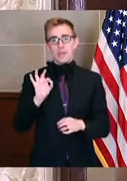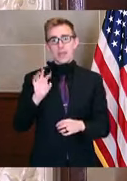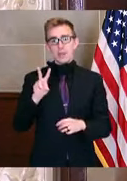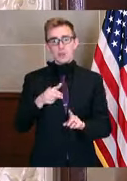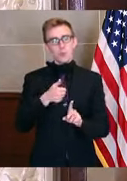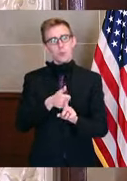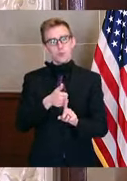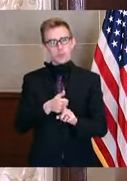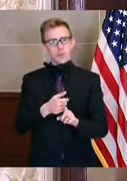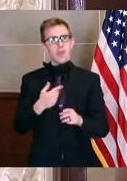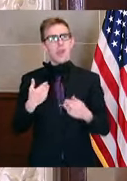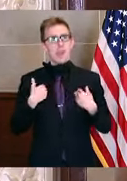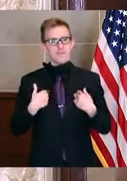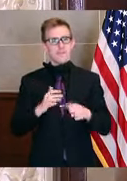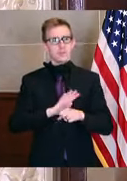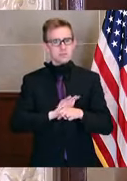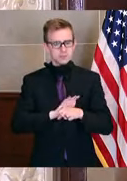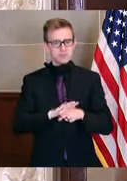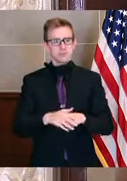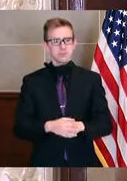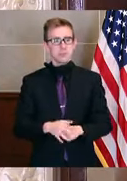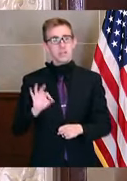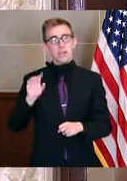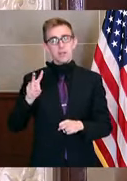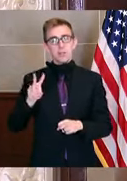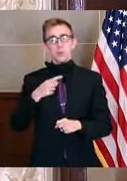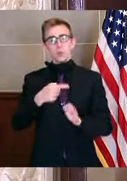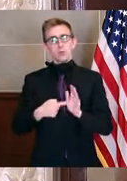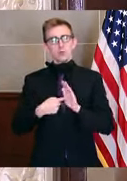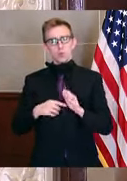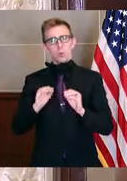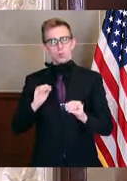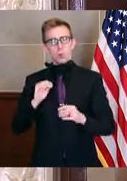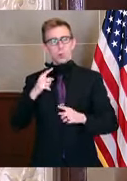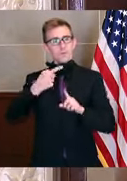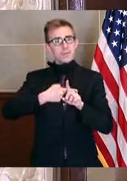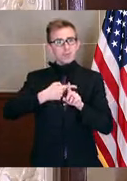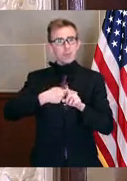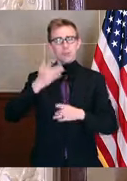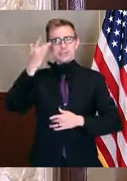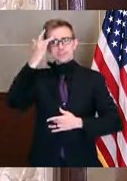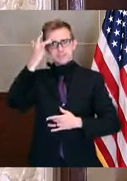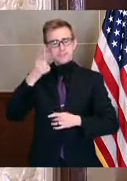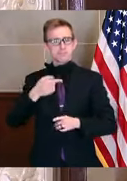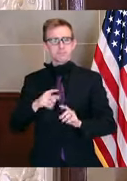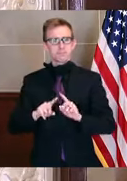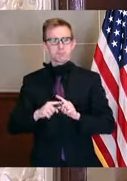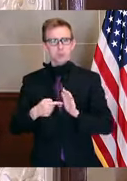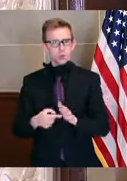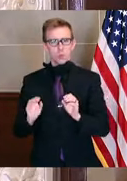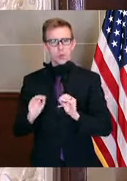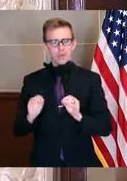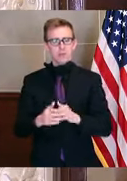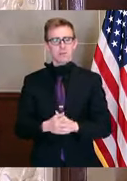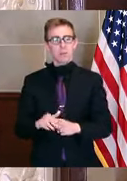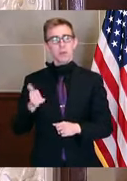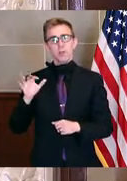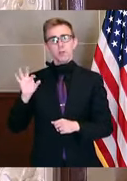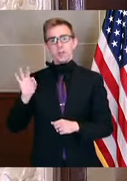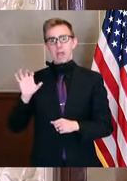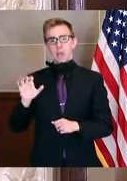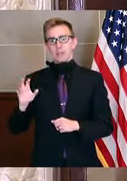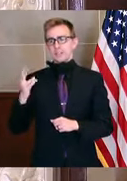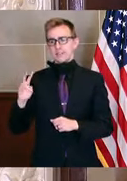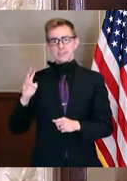positive. Those are people who identified as not having fevers, not having symptoms. We're expecting another 917 to come back today.